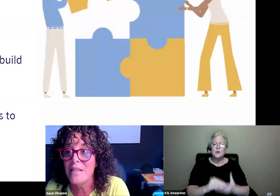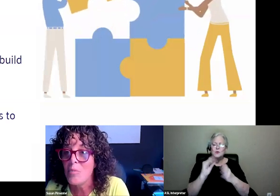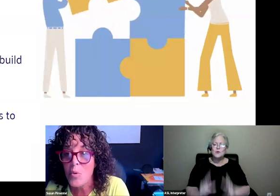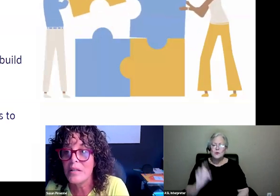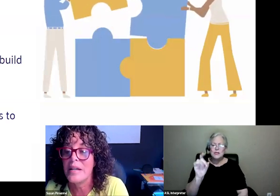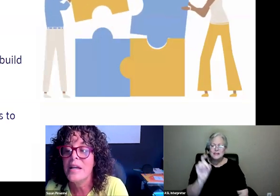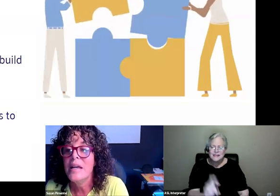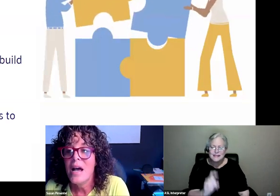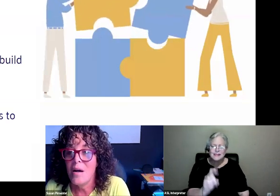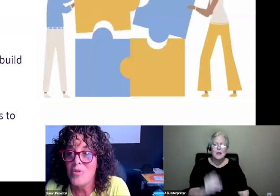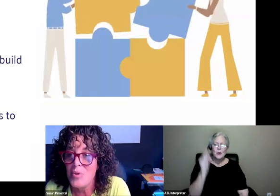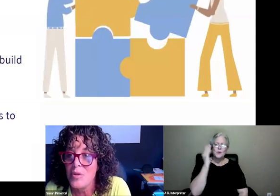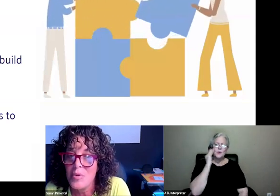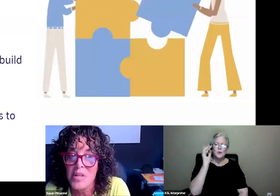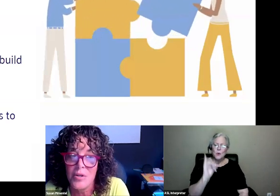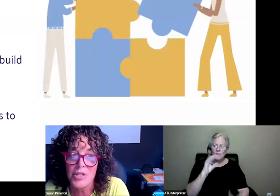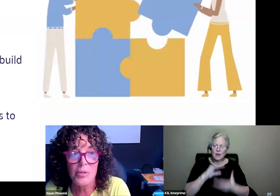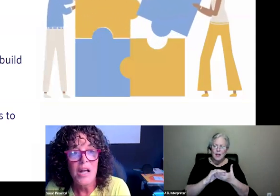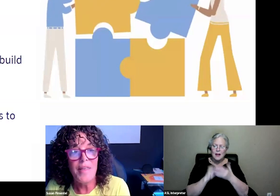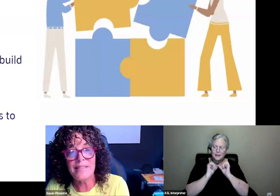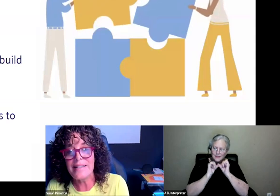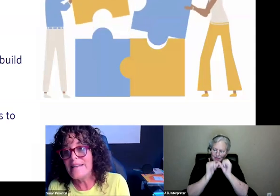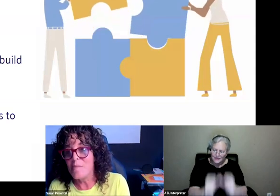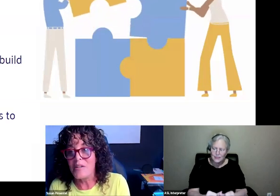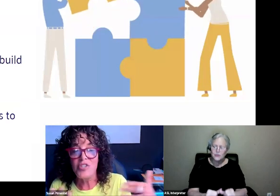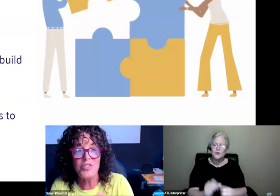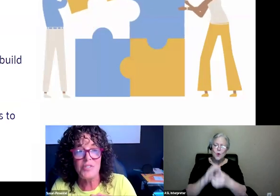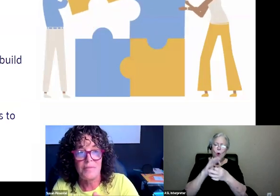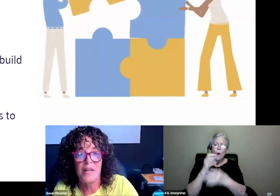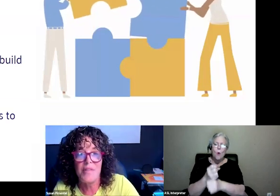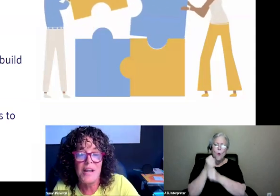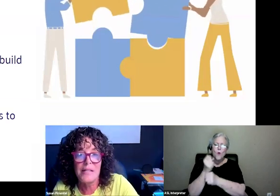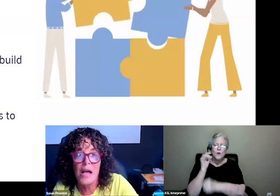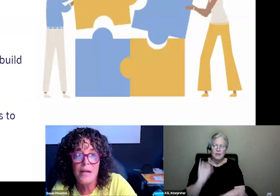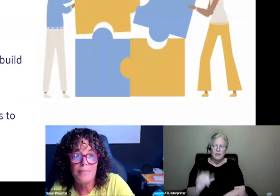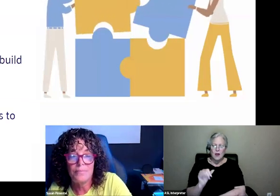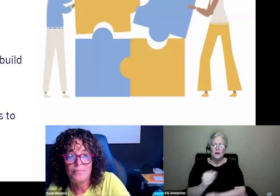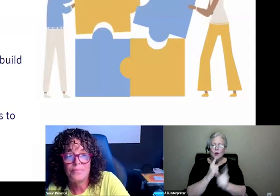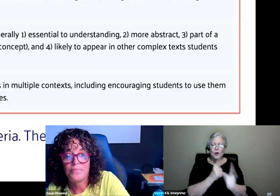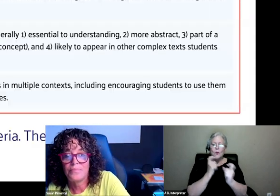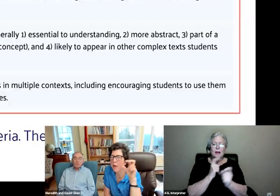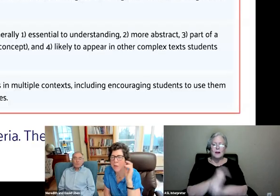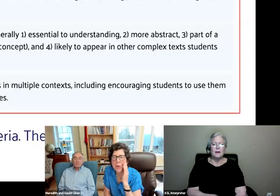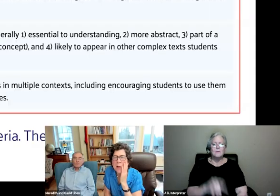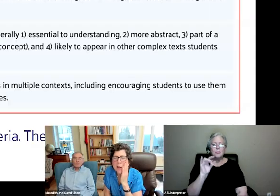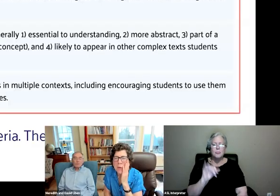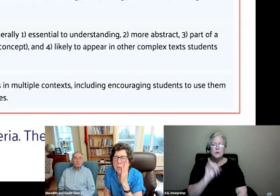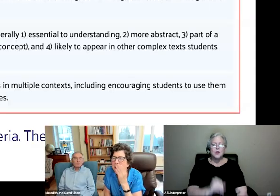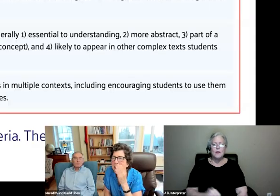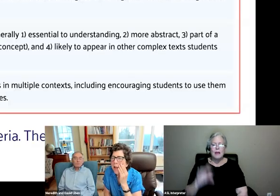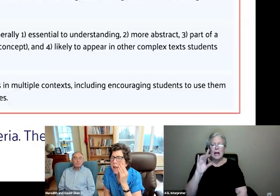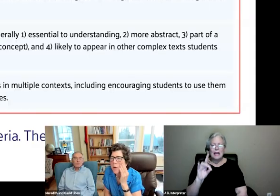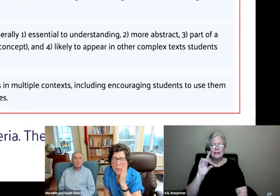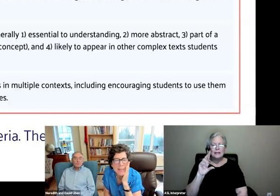maintain them quickly through the year. So that's the eight dimensions and the next slide. Can we just pull out those? So what